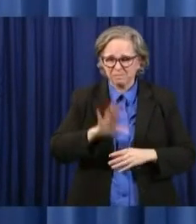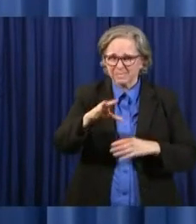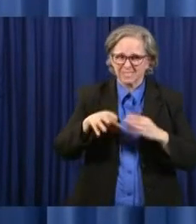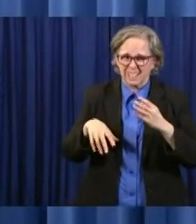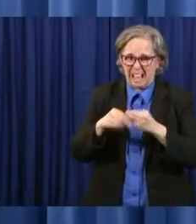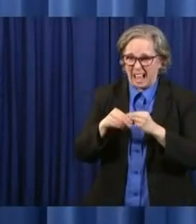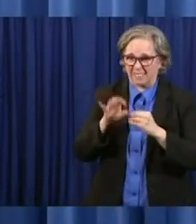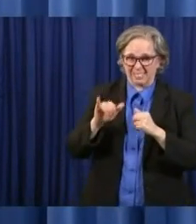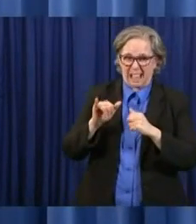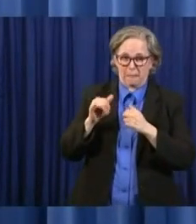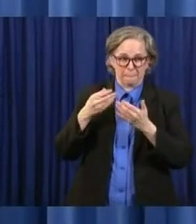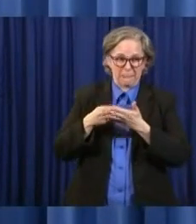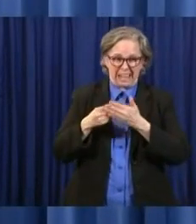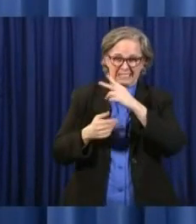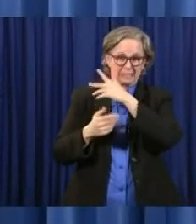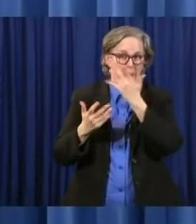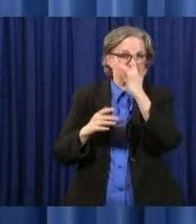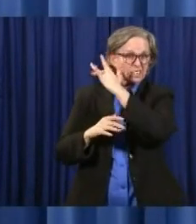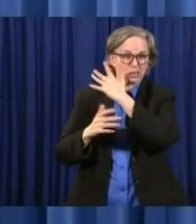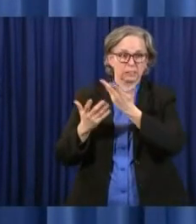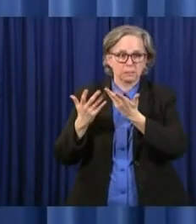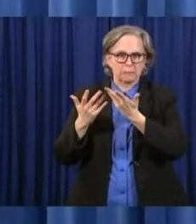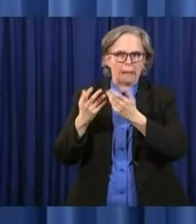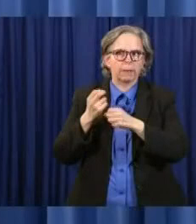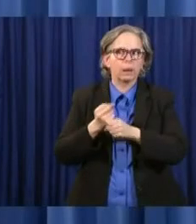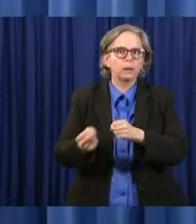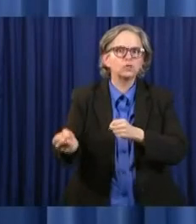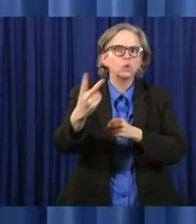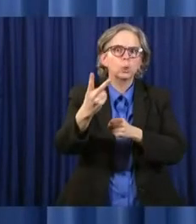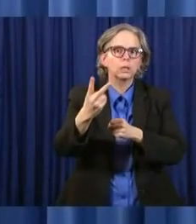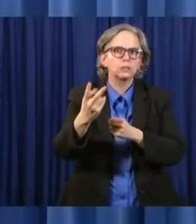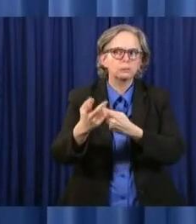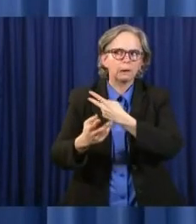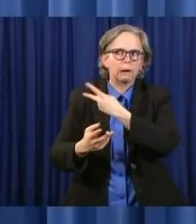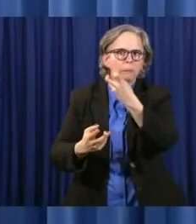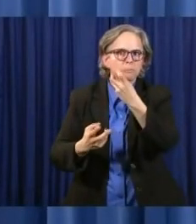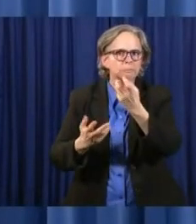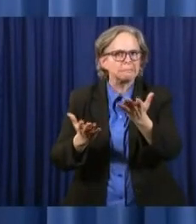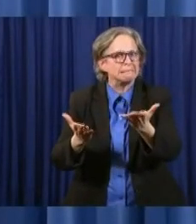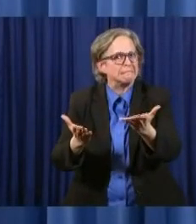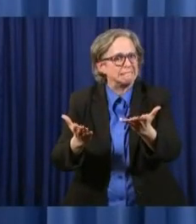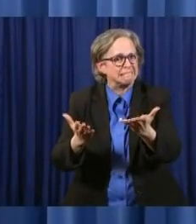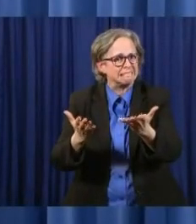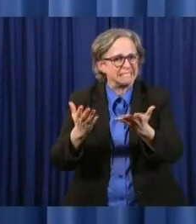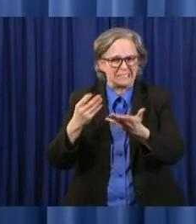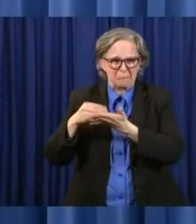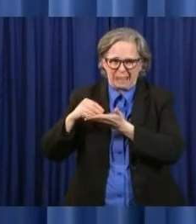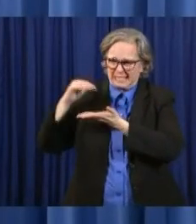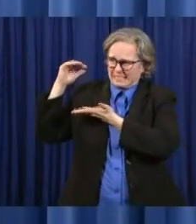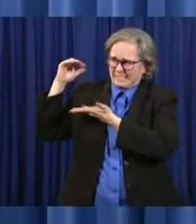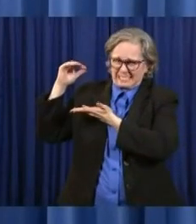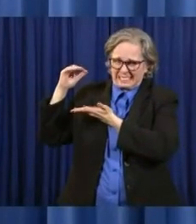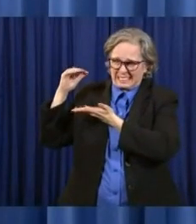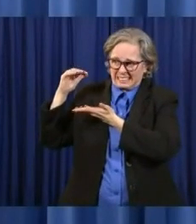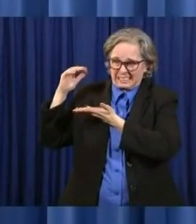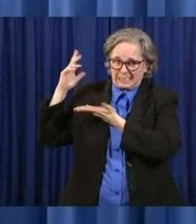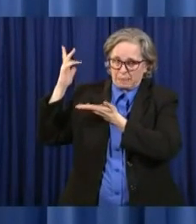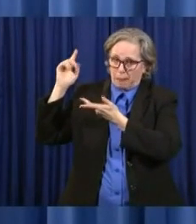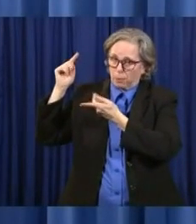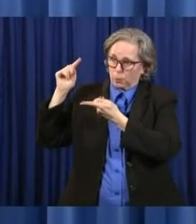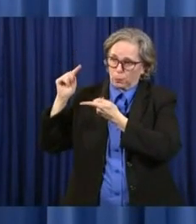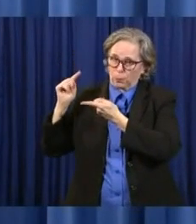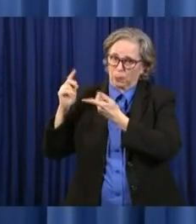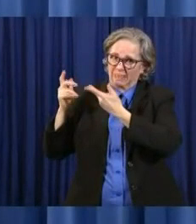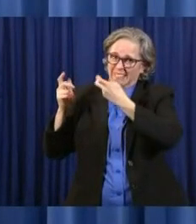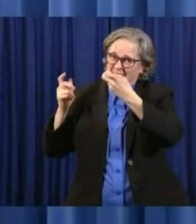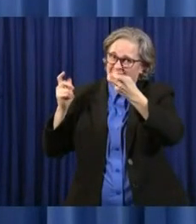next year after that. And so the whole goal is to try to, you know, what the legislature in its wisdom